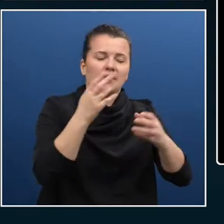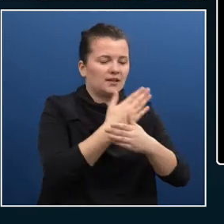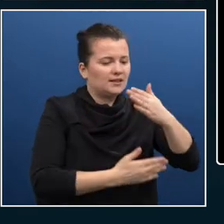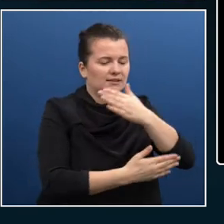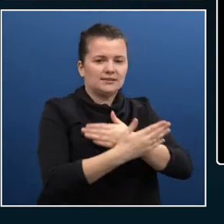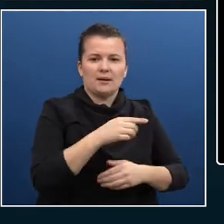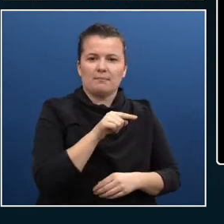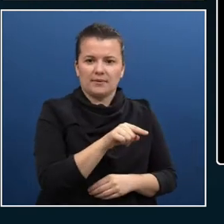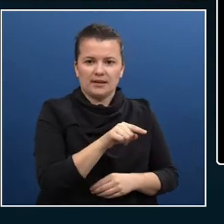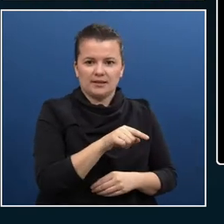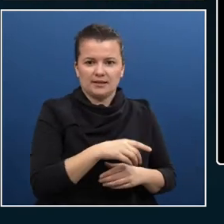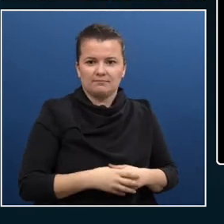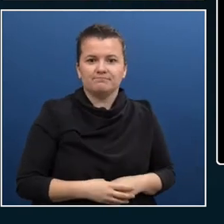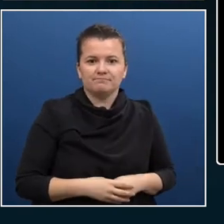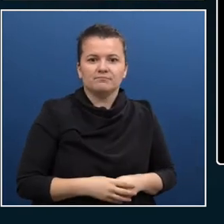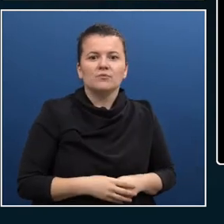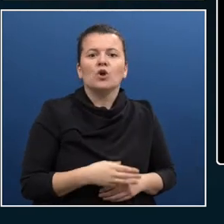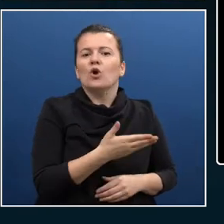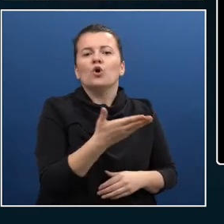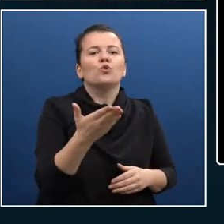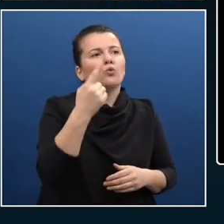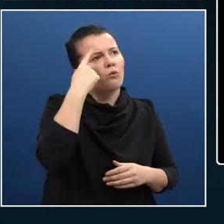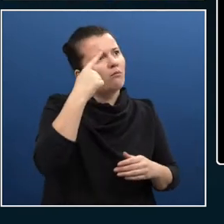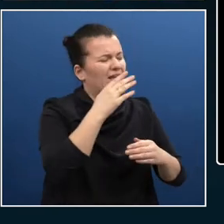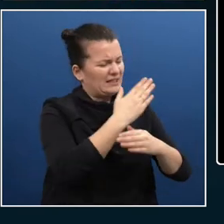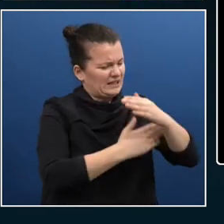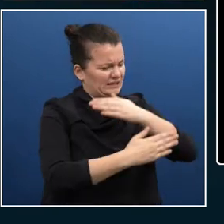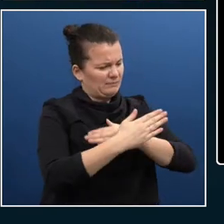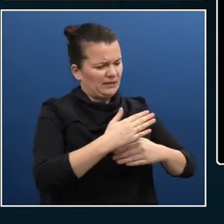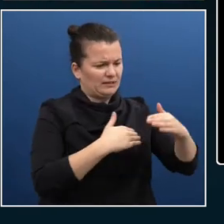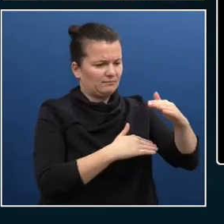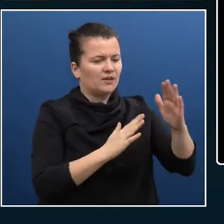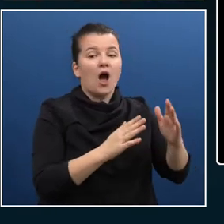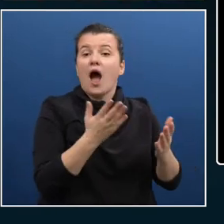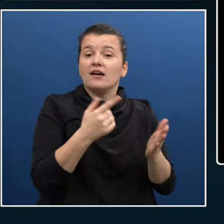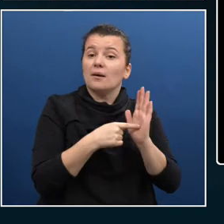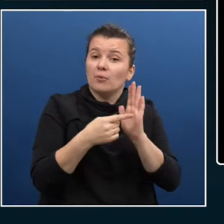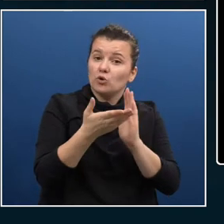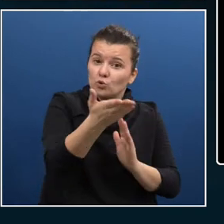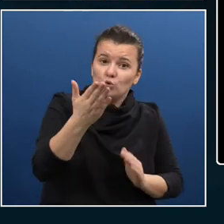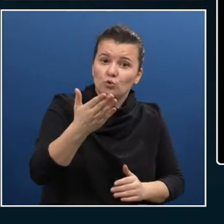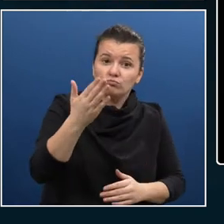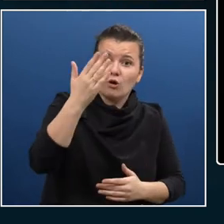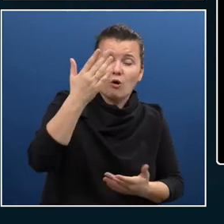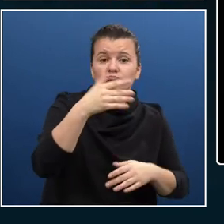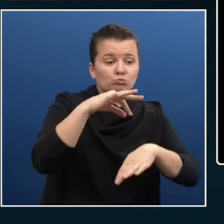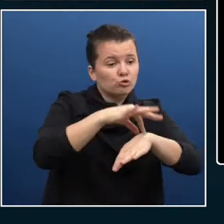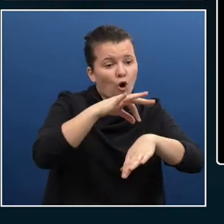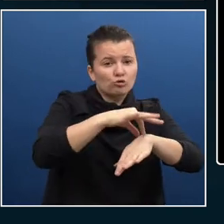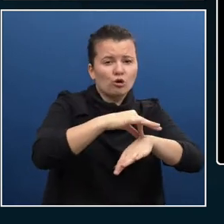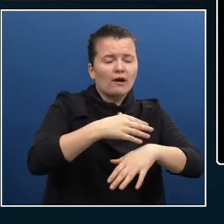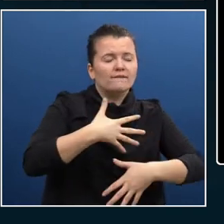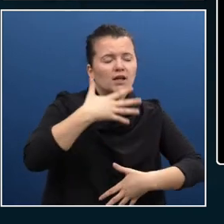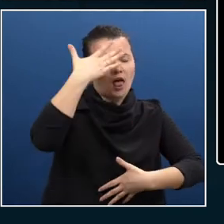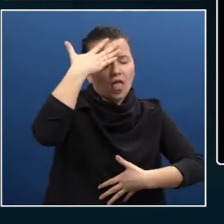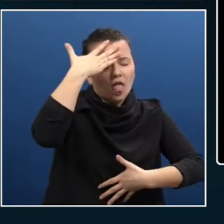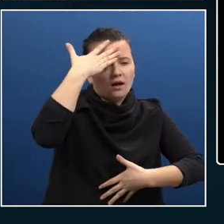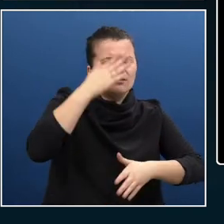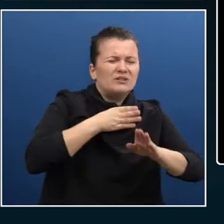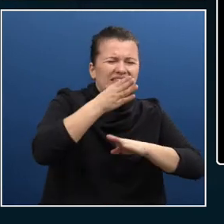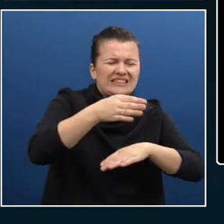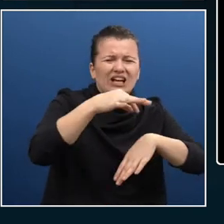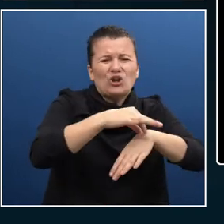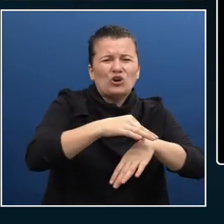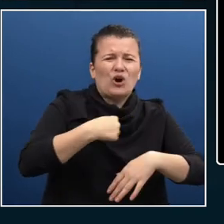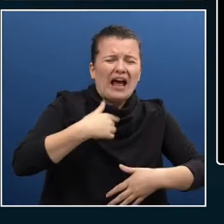Now, when you go to the doctor and you're not feeling too good and you say, oh, doc, I'm feeling a little bit under the weather. He goes, I think